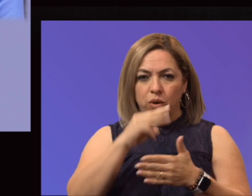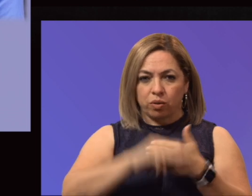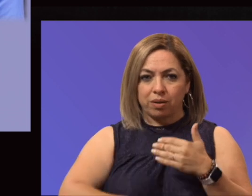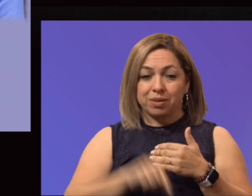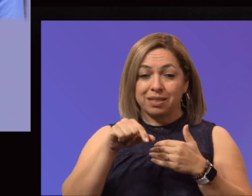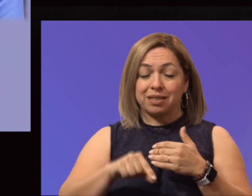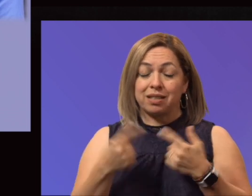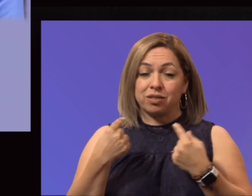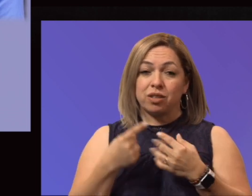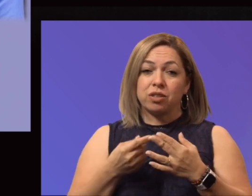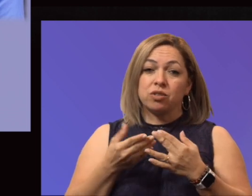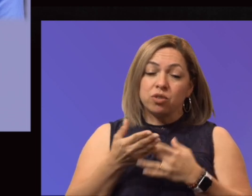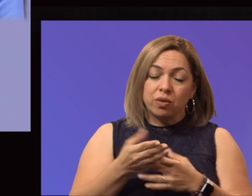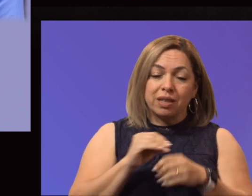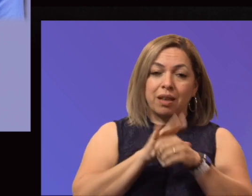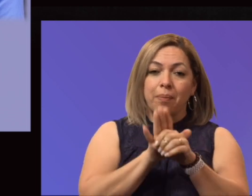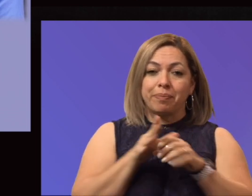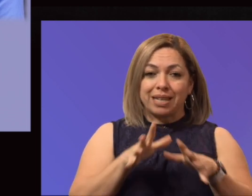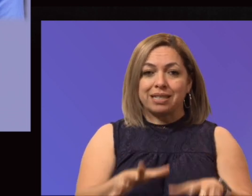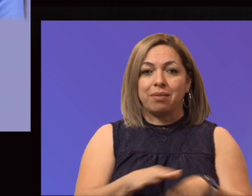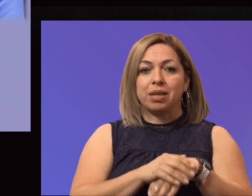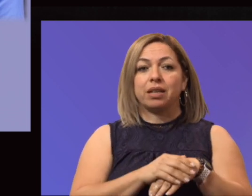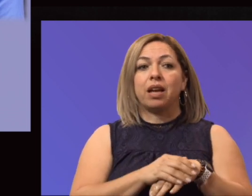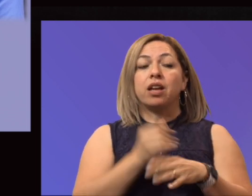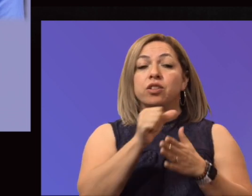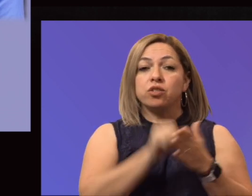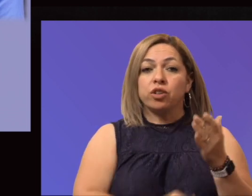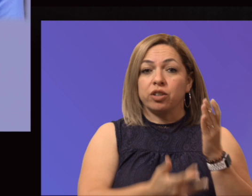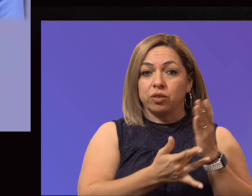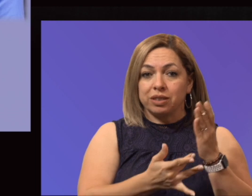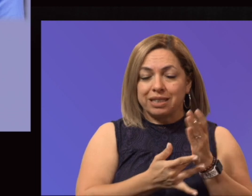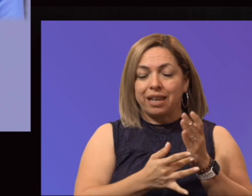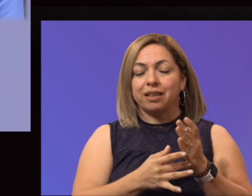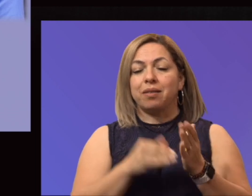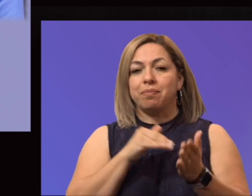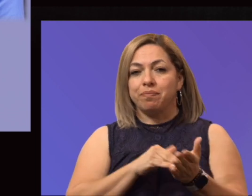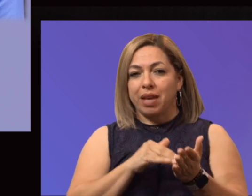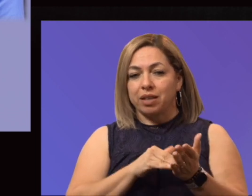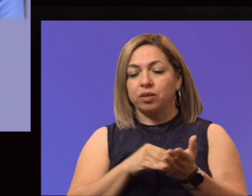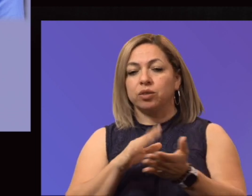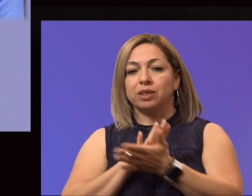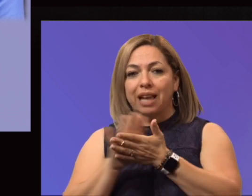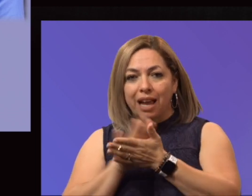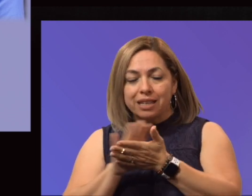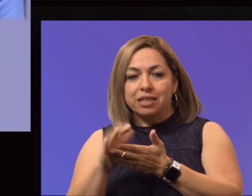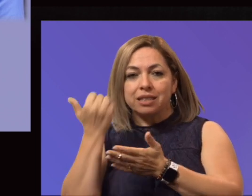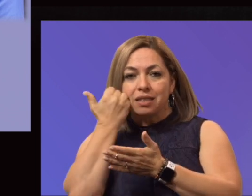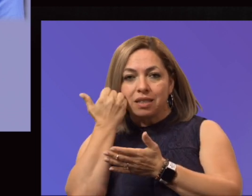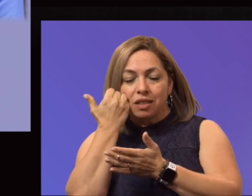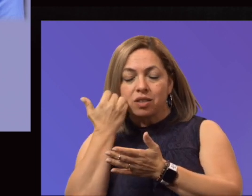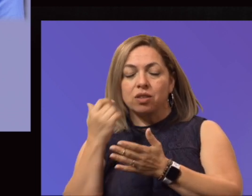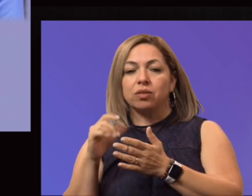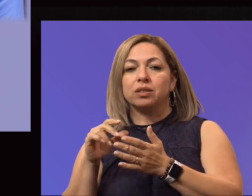tech, medical lab technology, dental hygiene, respiratory care technology, diagnostic medical sonography, and